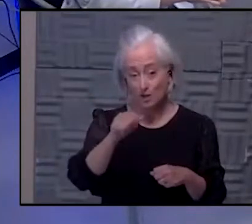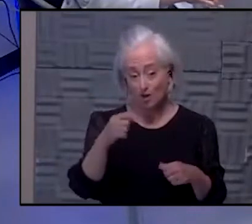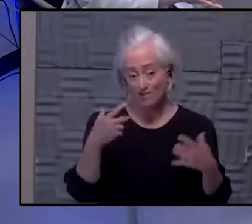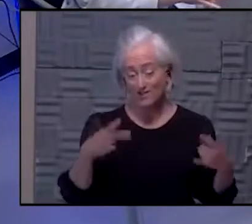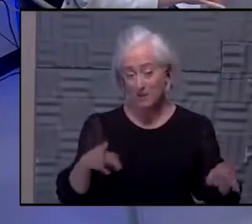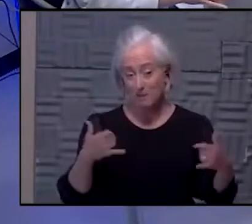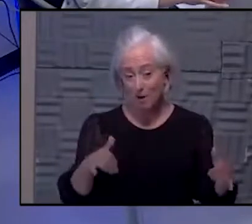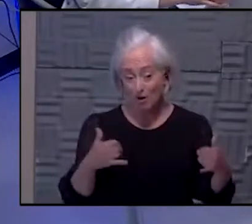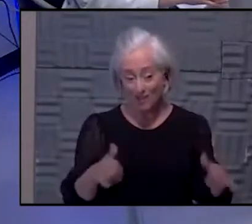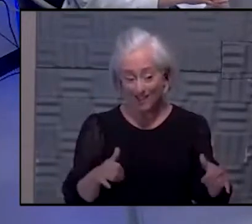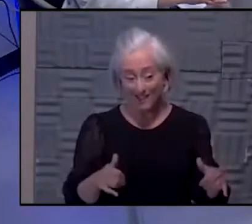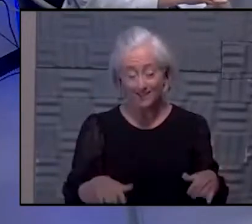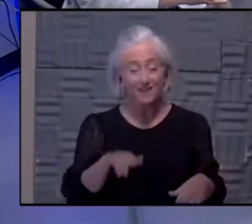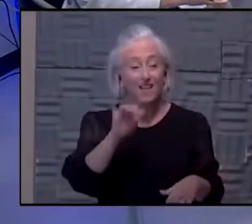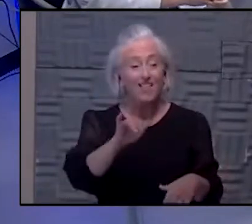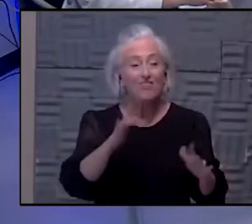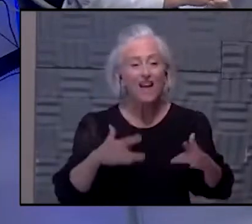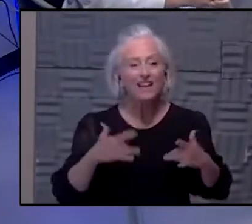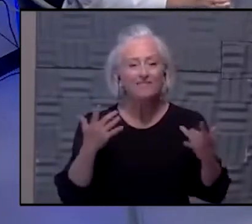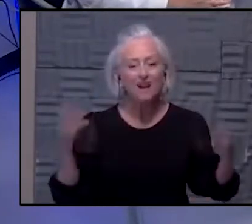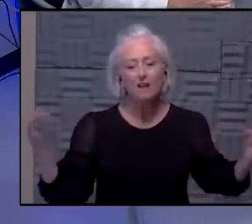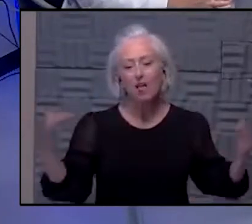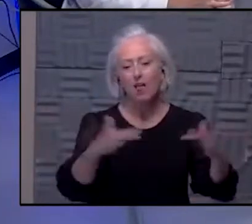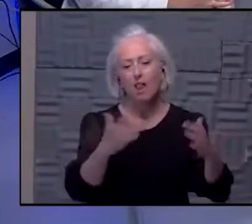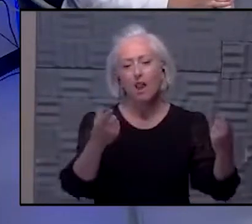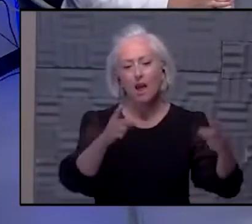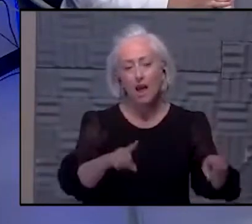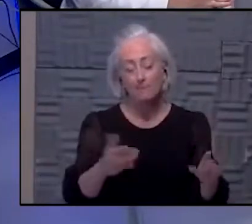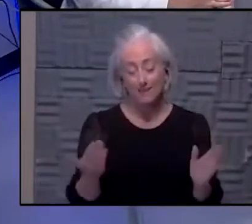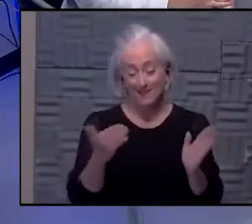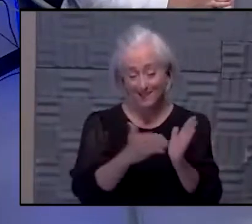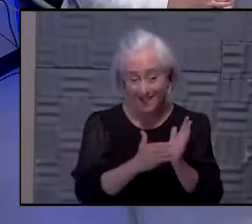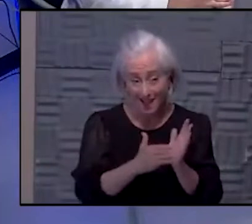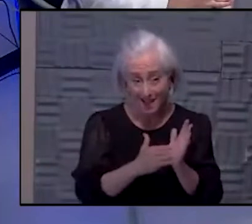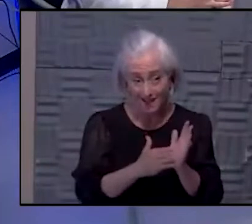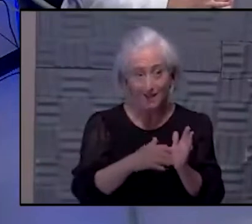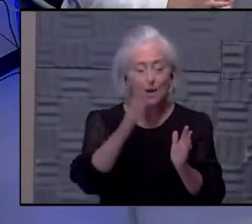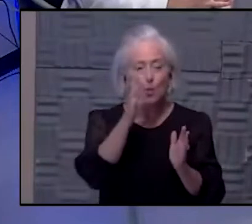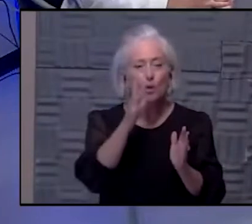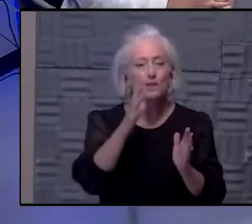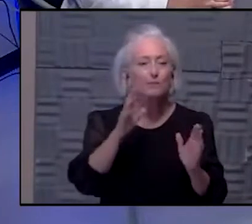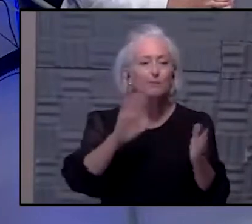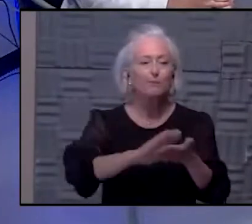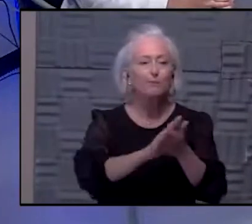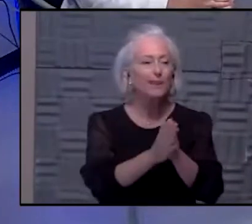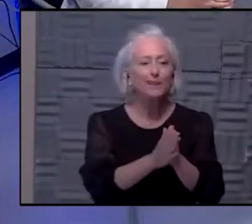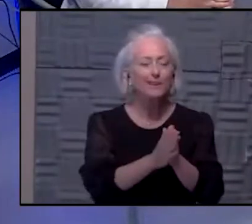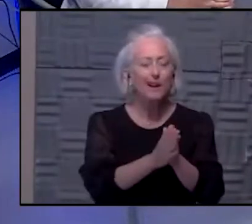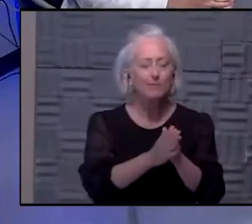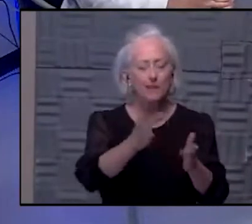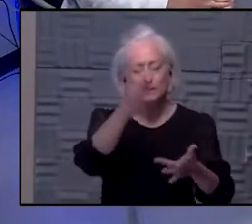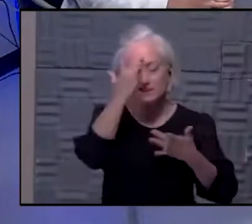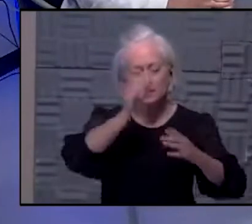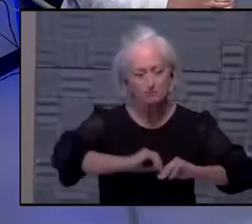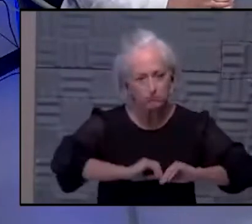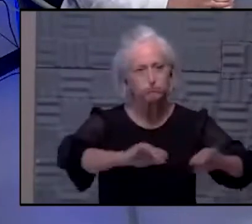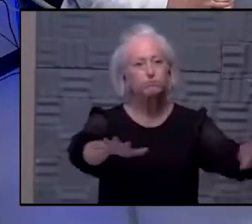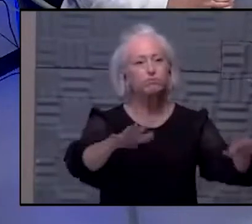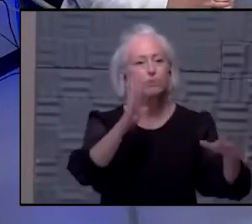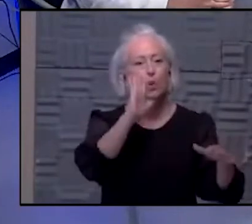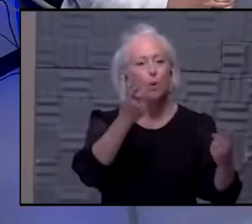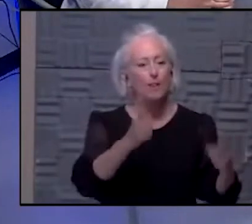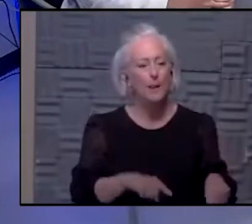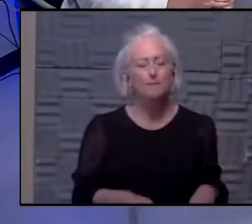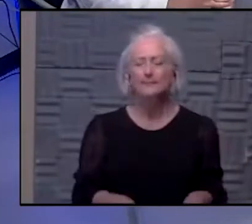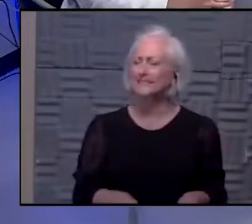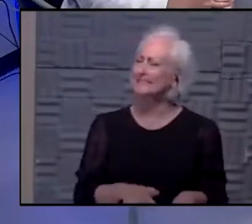spreader? Well, I think it only depends entirely on what the dynamics are of that. That's a hard question to answer. What type of infection it is, how